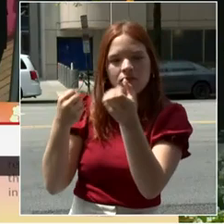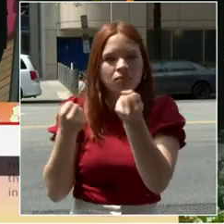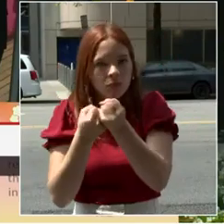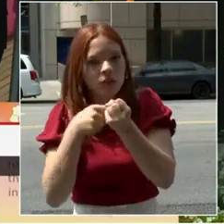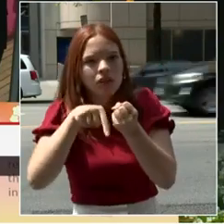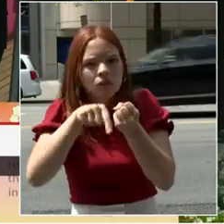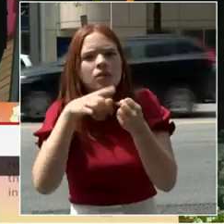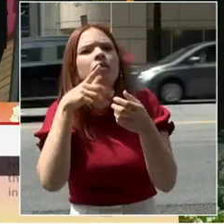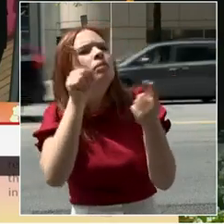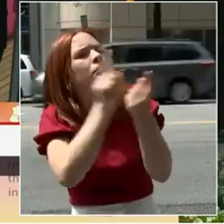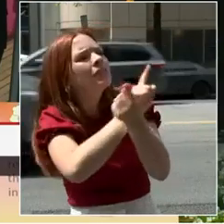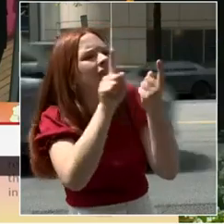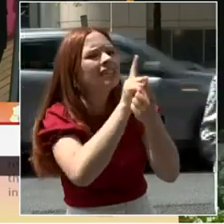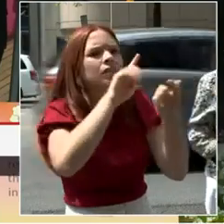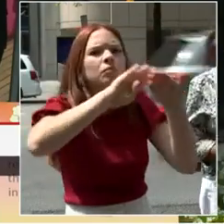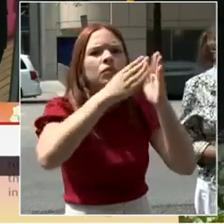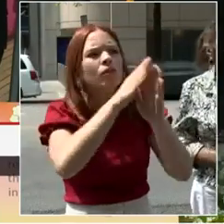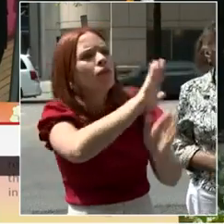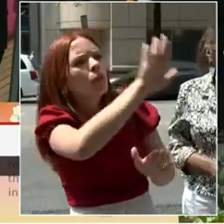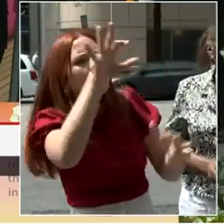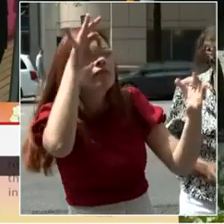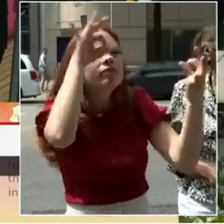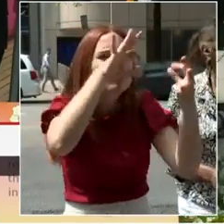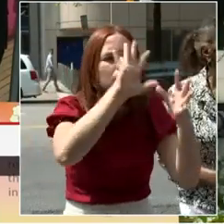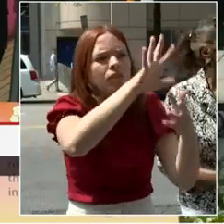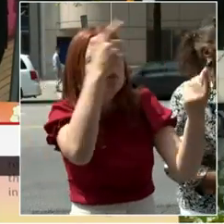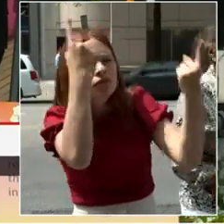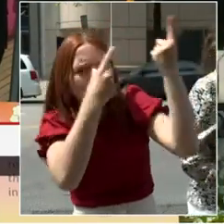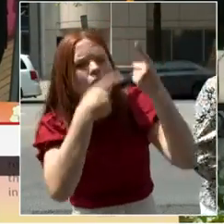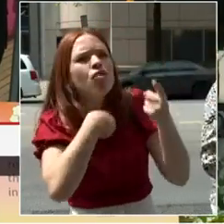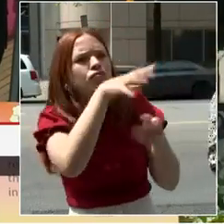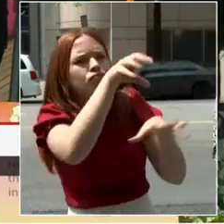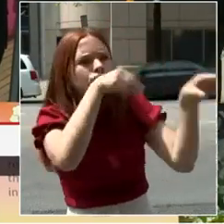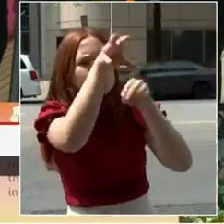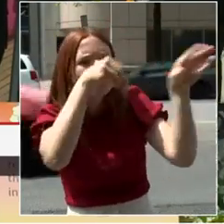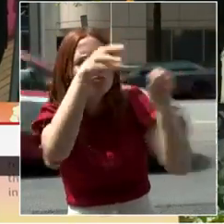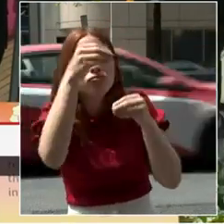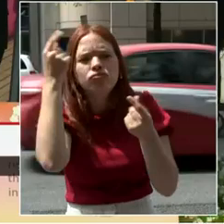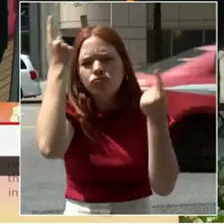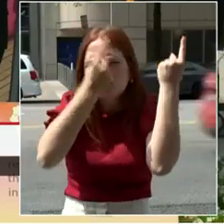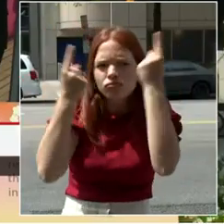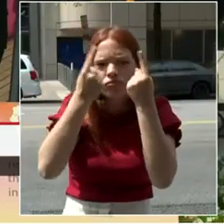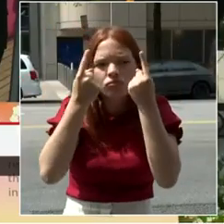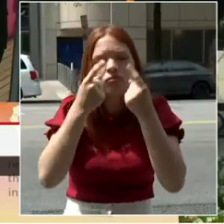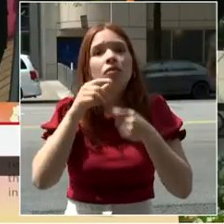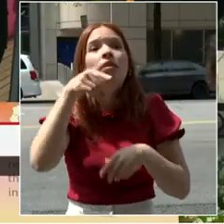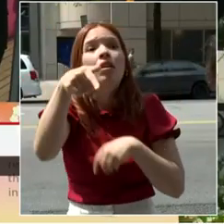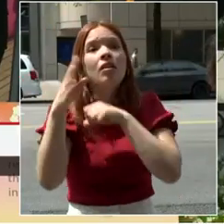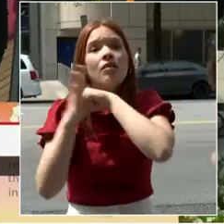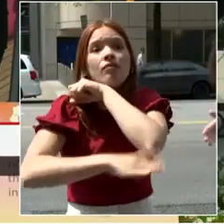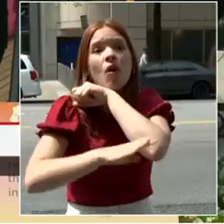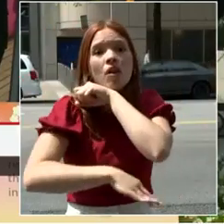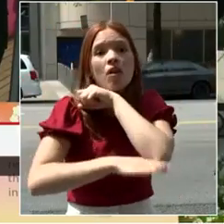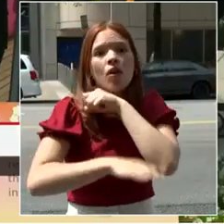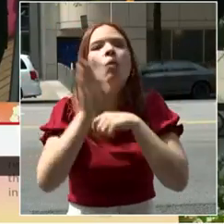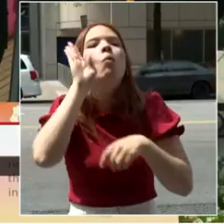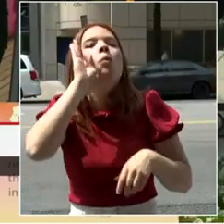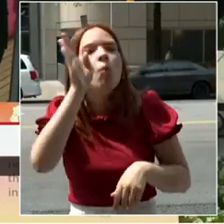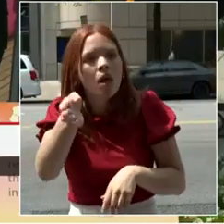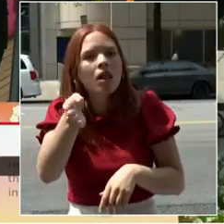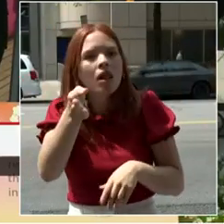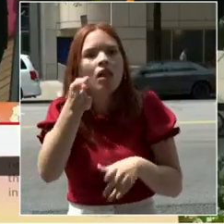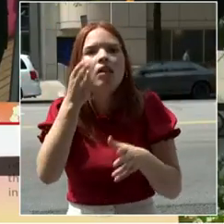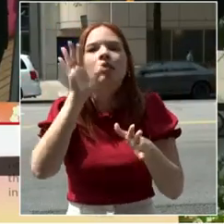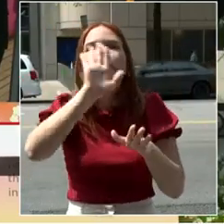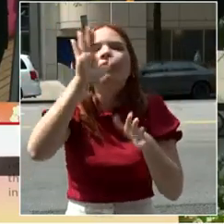by the fall, they will have an additional set of initiatives to release. That will make up our action plan